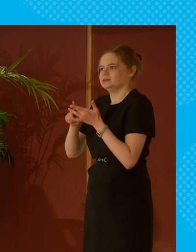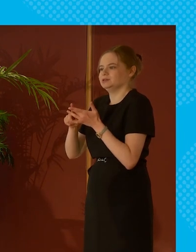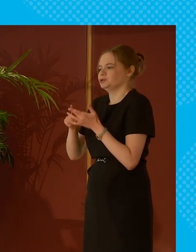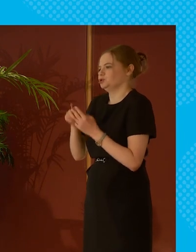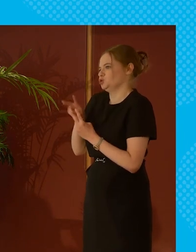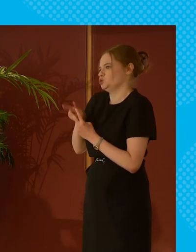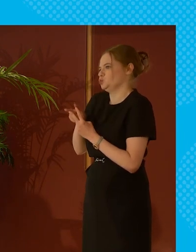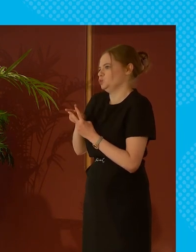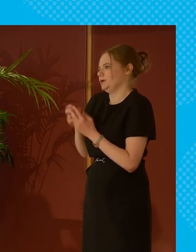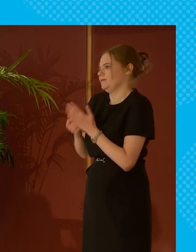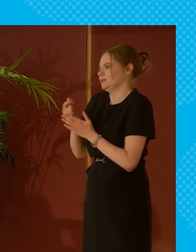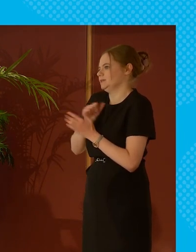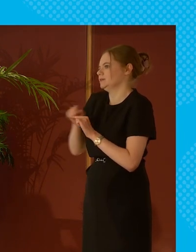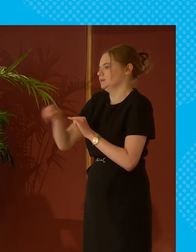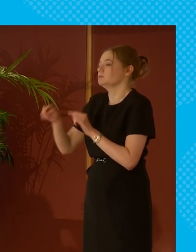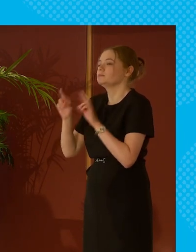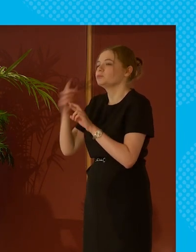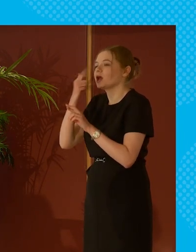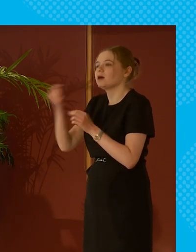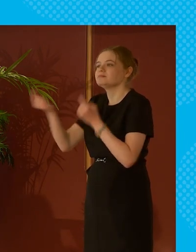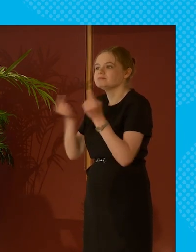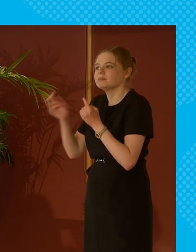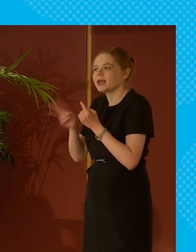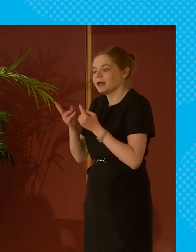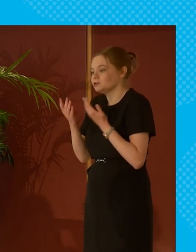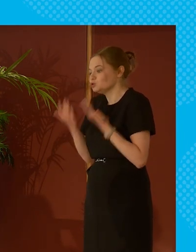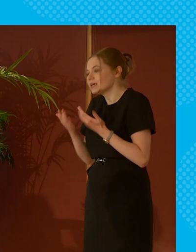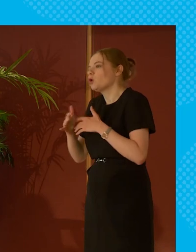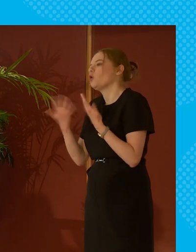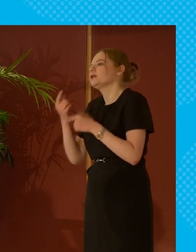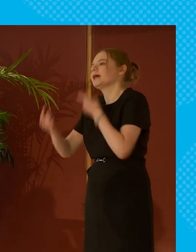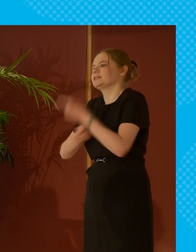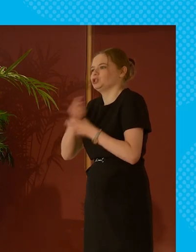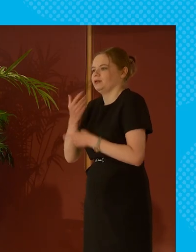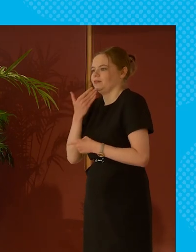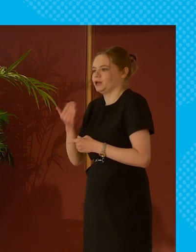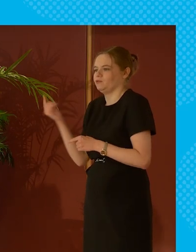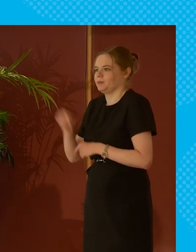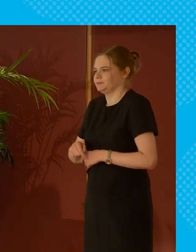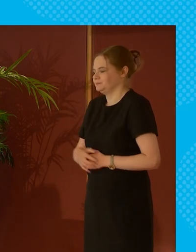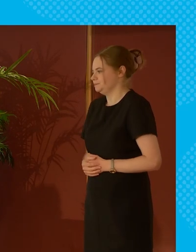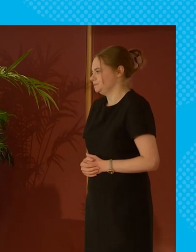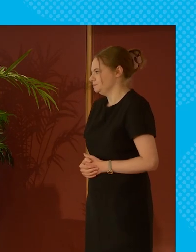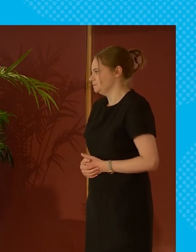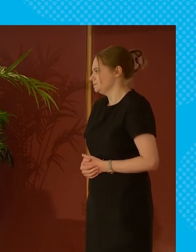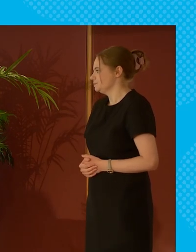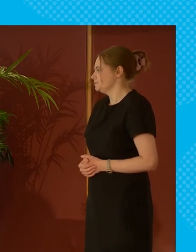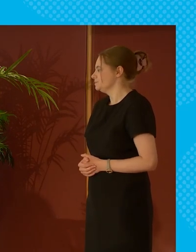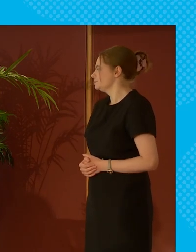intelligence to name but two i do hope you'll be able to join us again if not later on today next year thank you very much for coming along